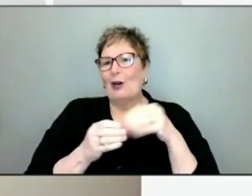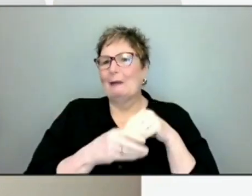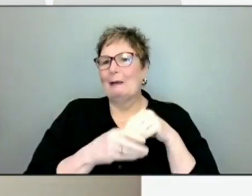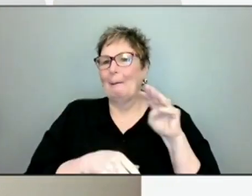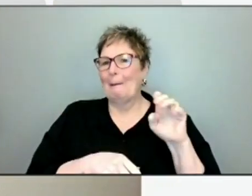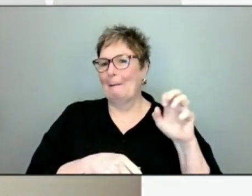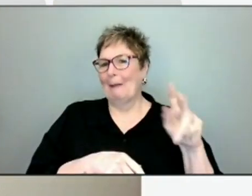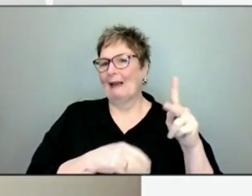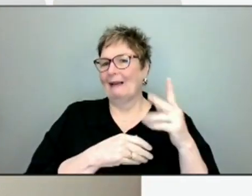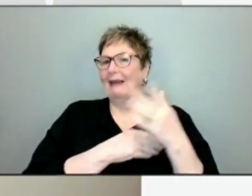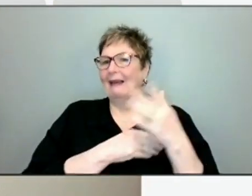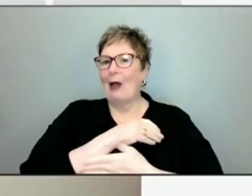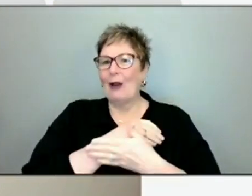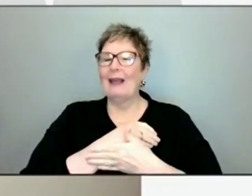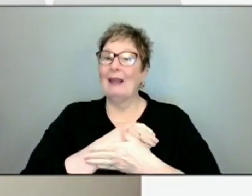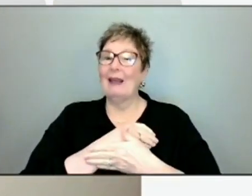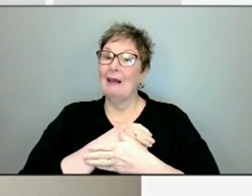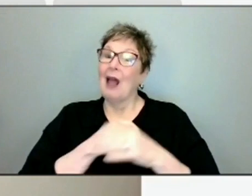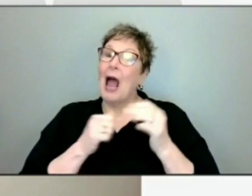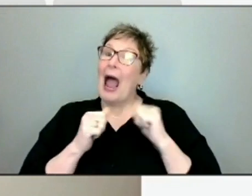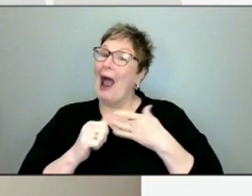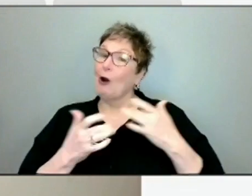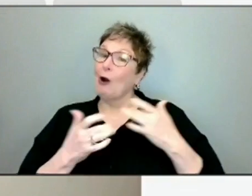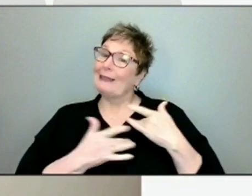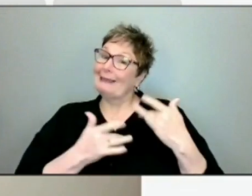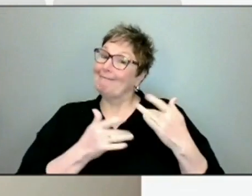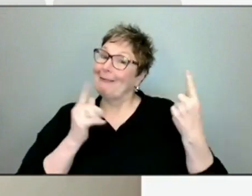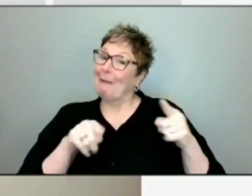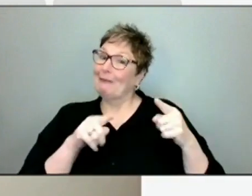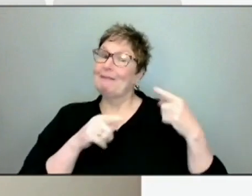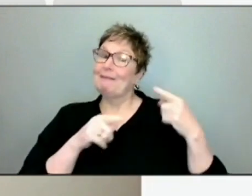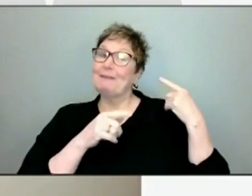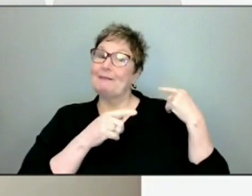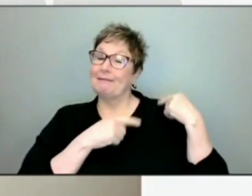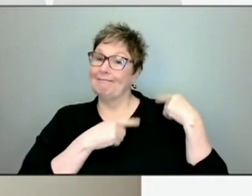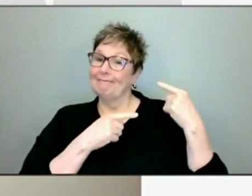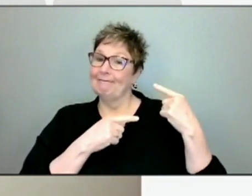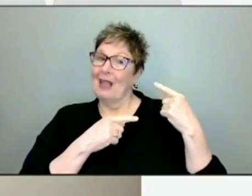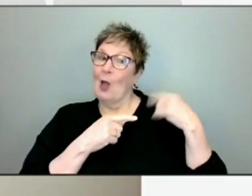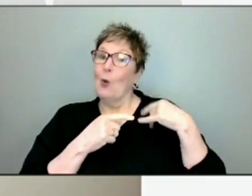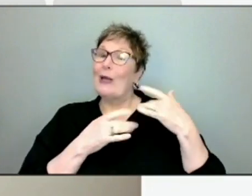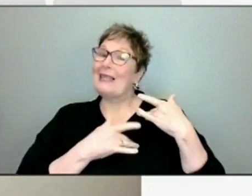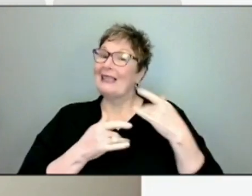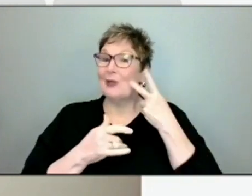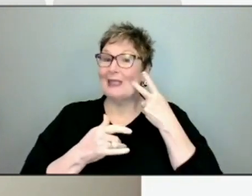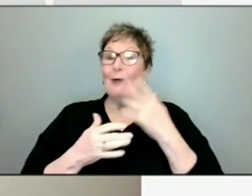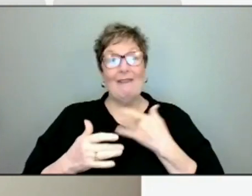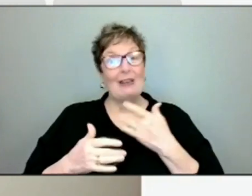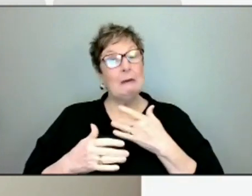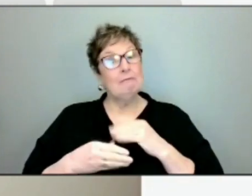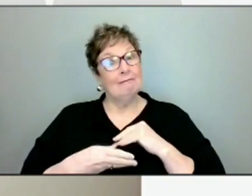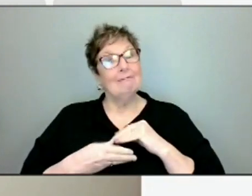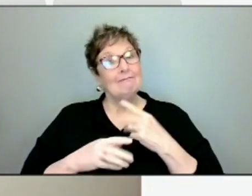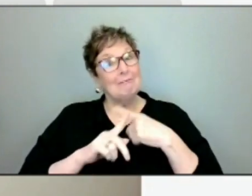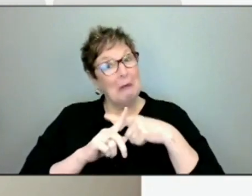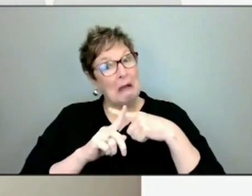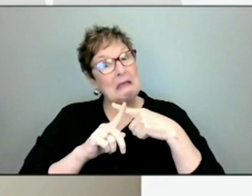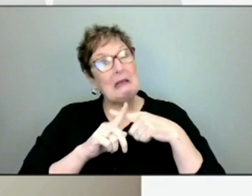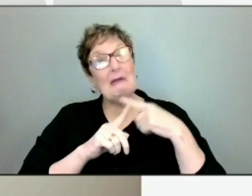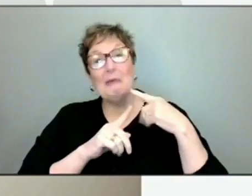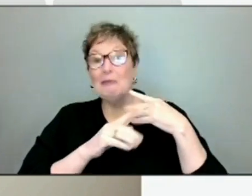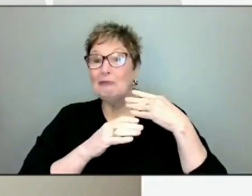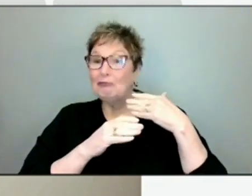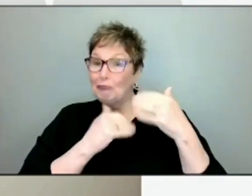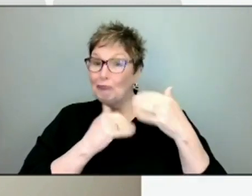Just to give a quick update on our trends, we continue to see pretty encouraging signs of progress on